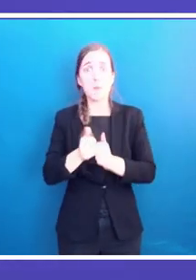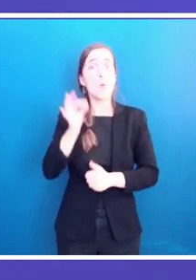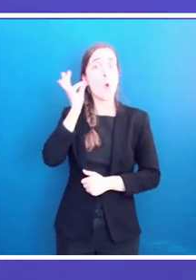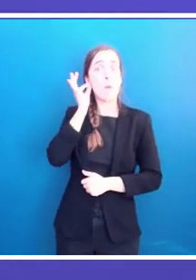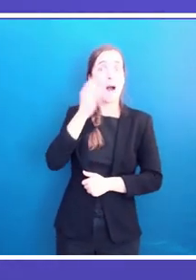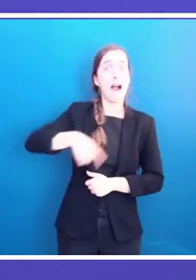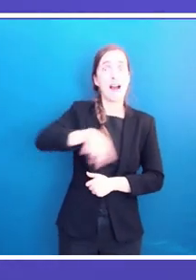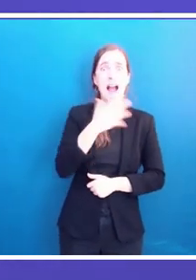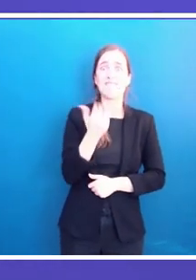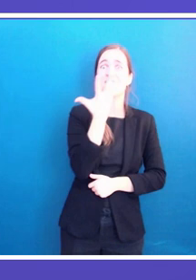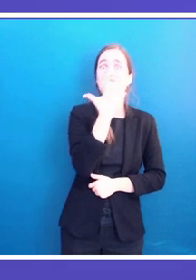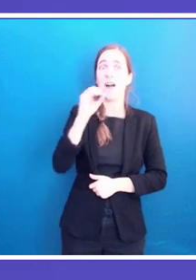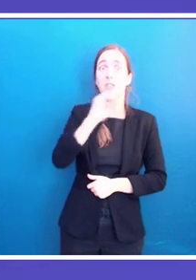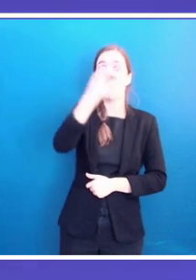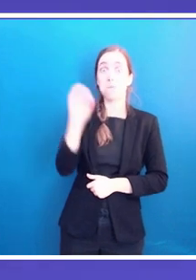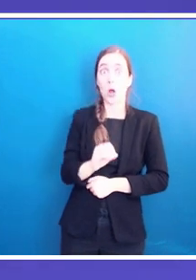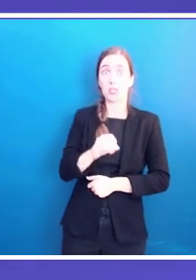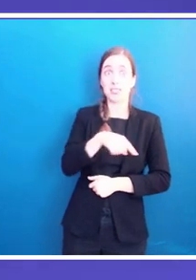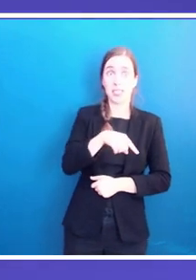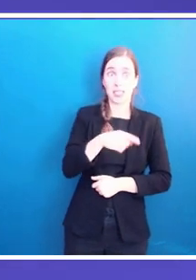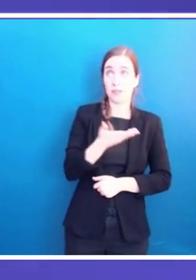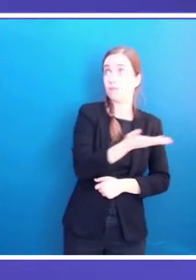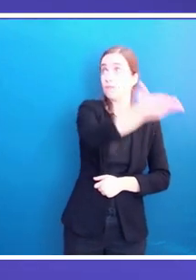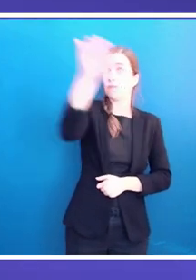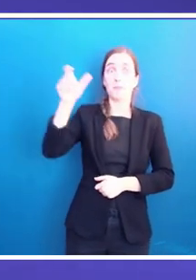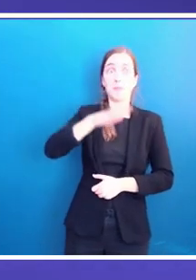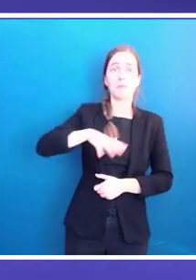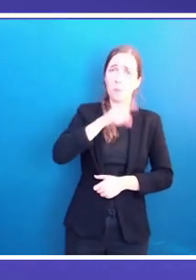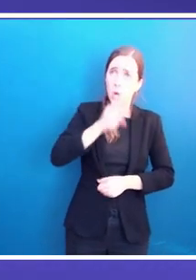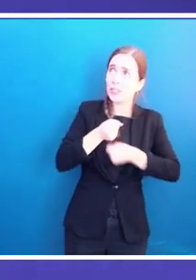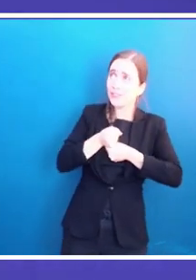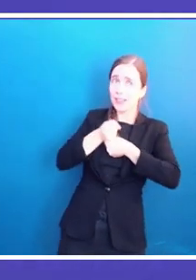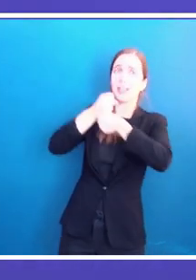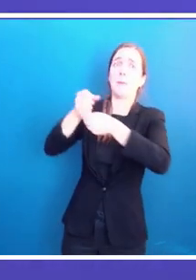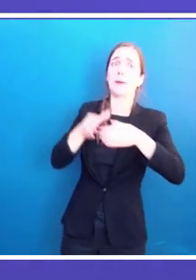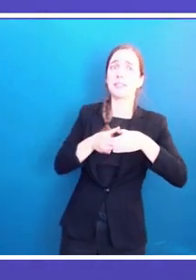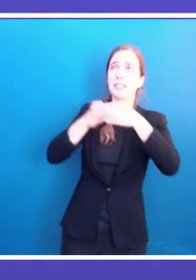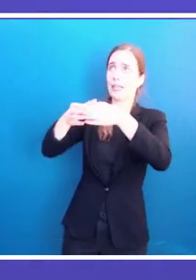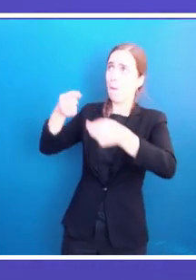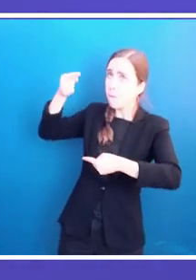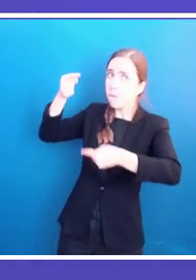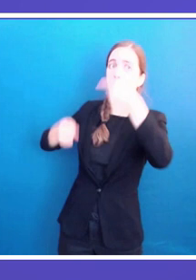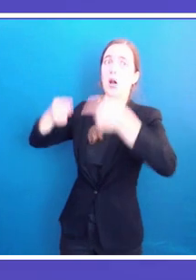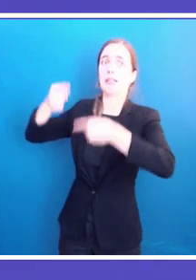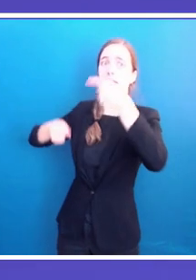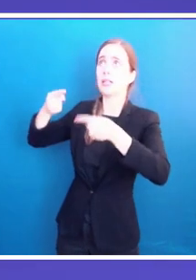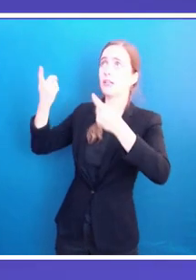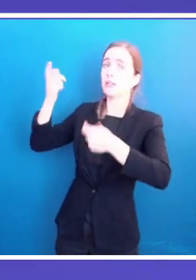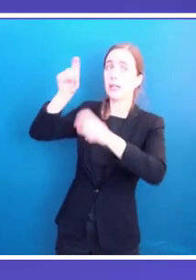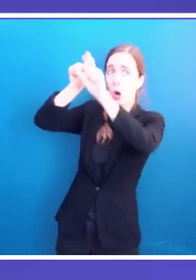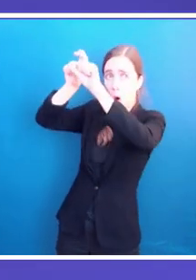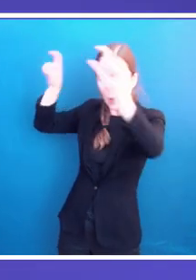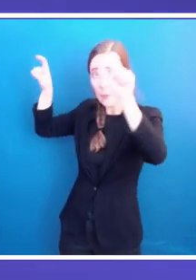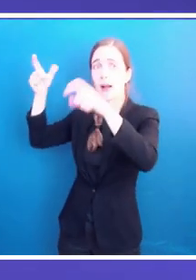businesses, everywhere where there is a representation because we need our voice, the voice of women be heard.